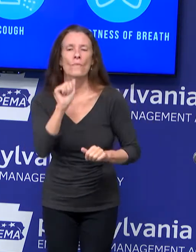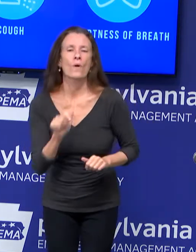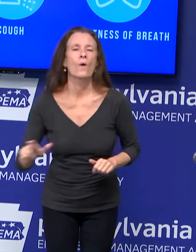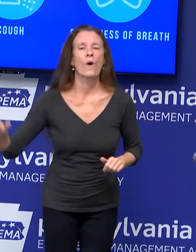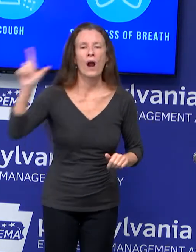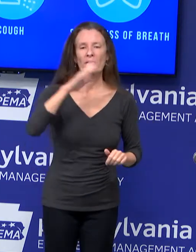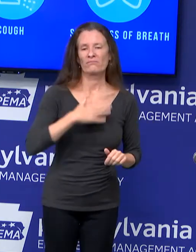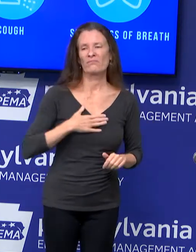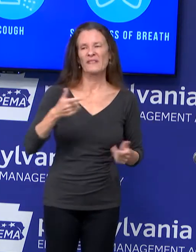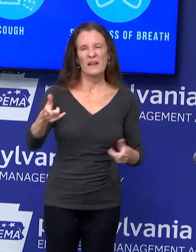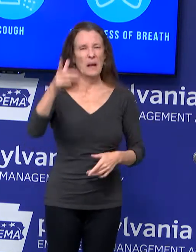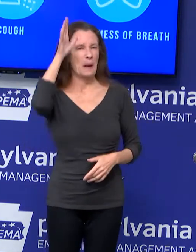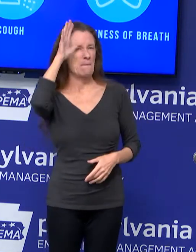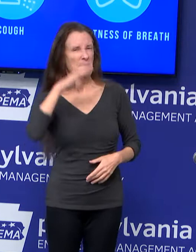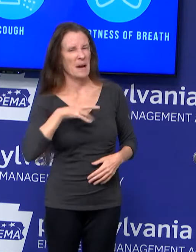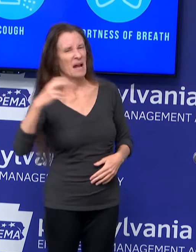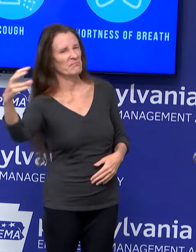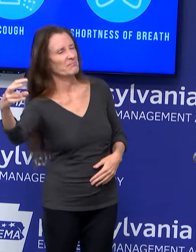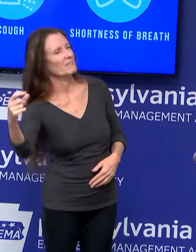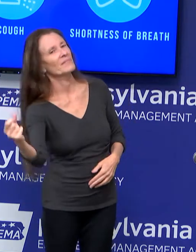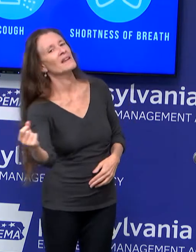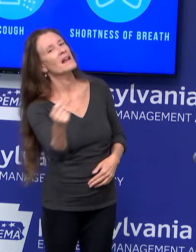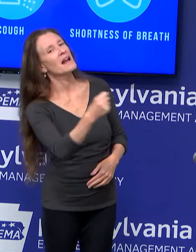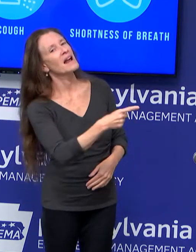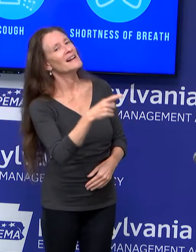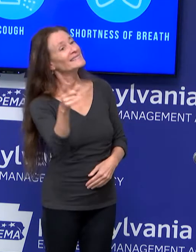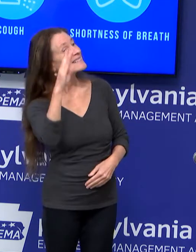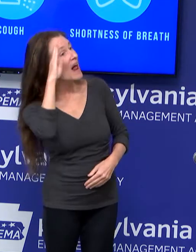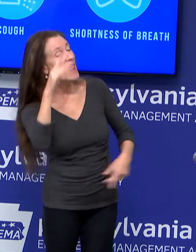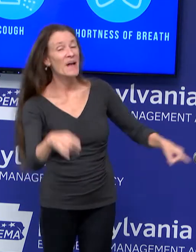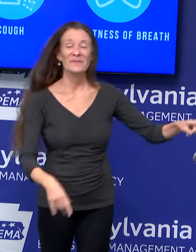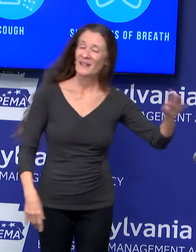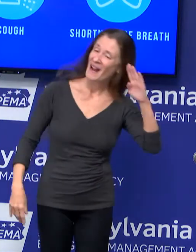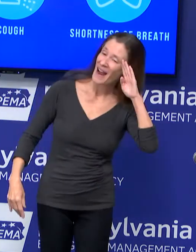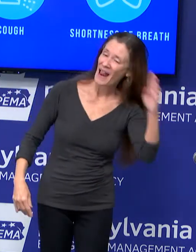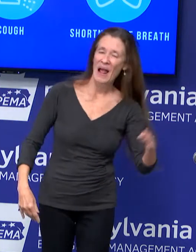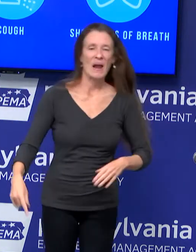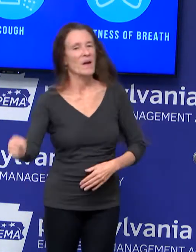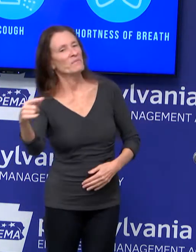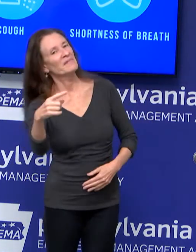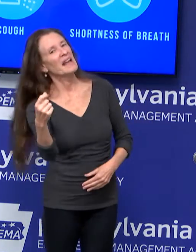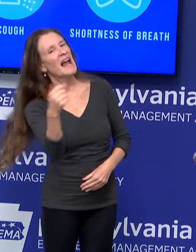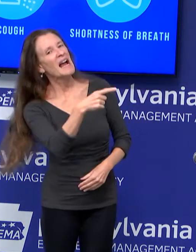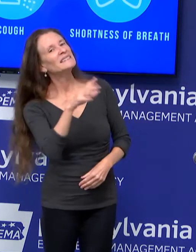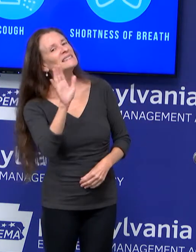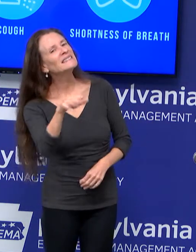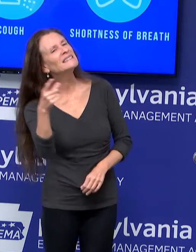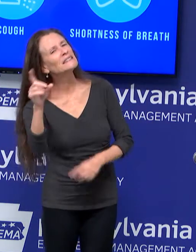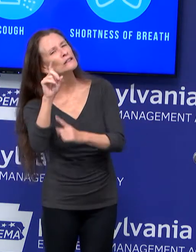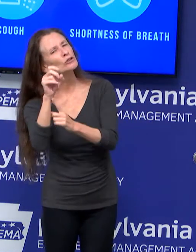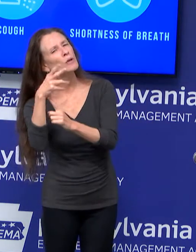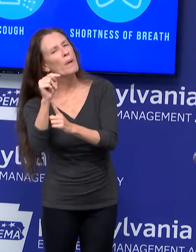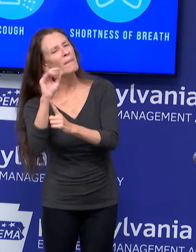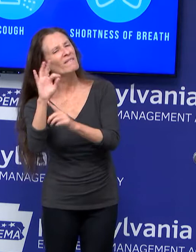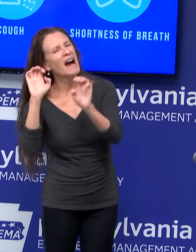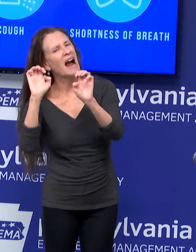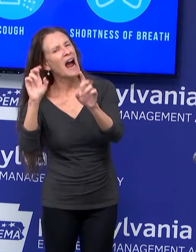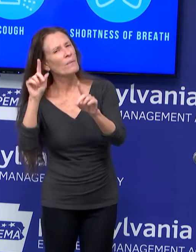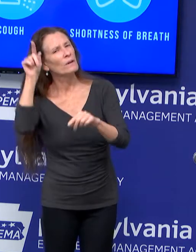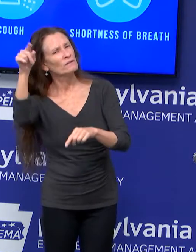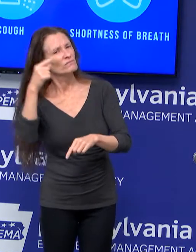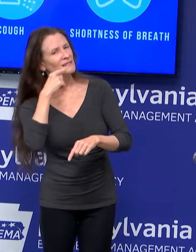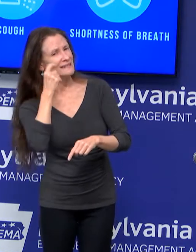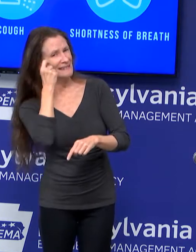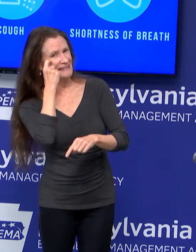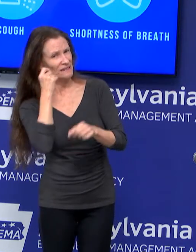Dr. Levine, hello. Hi. And I was wondering, the Department of Education has told WITF they don't plan to change their guidance for